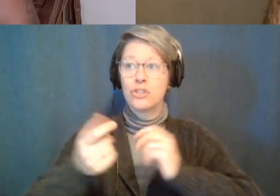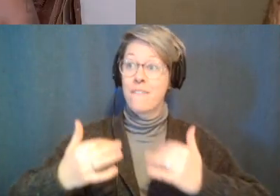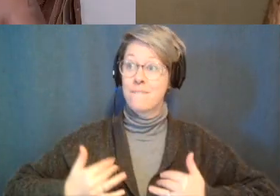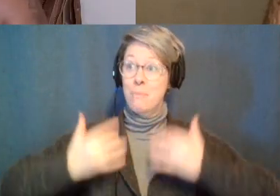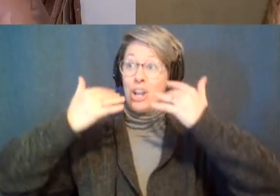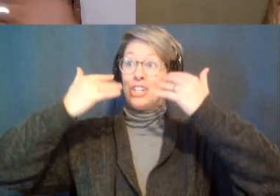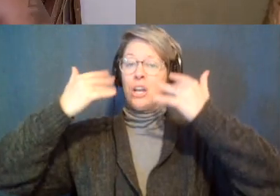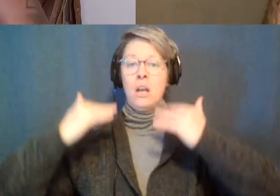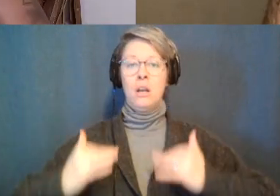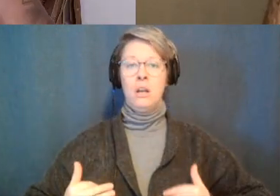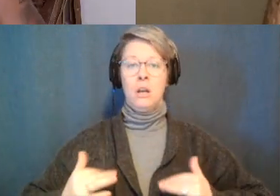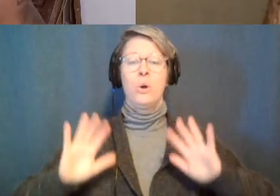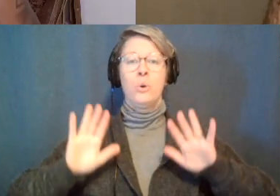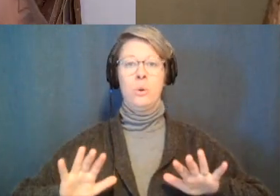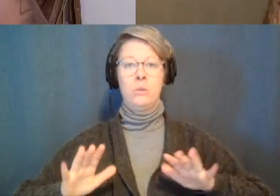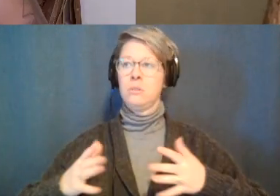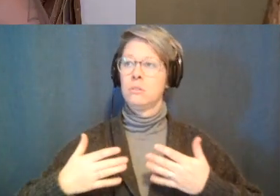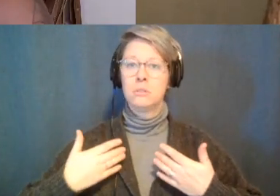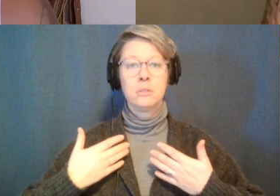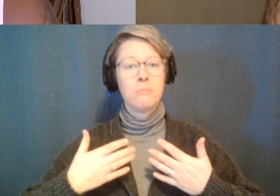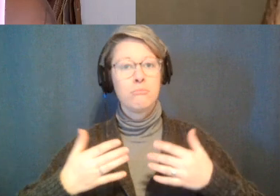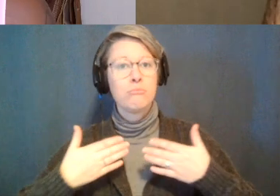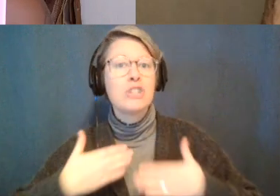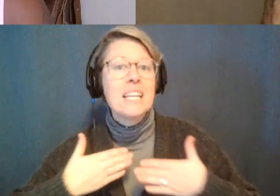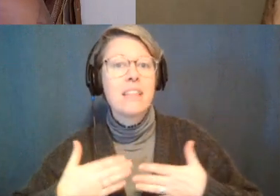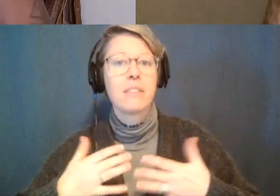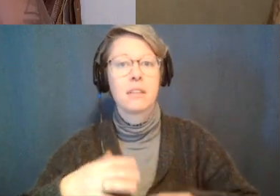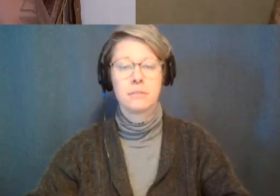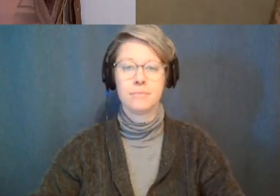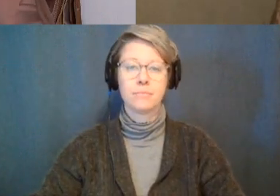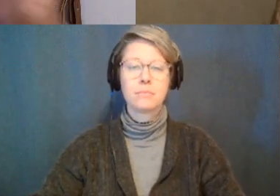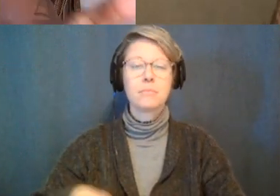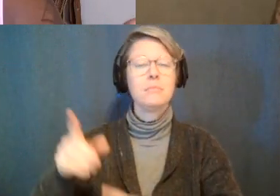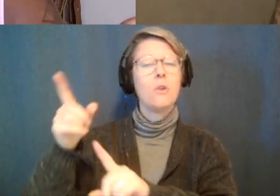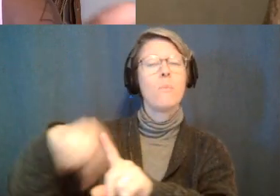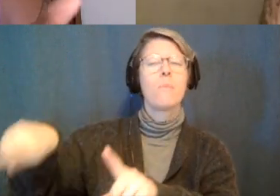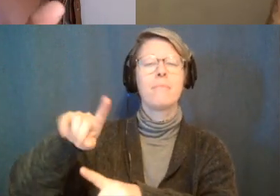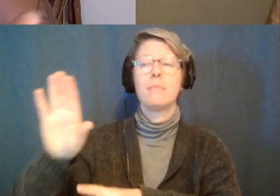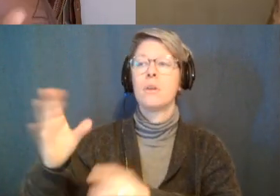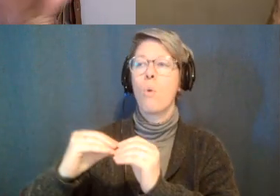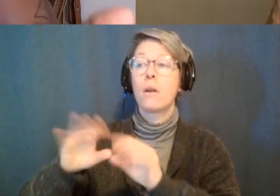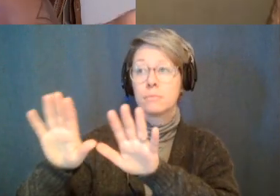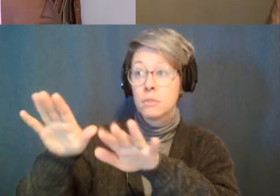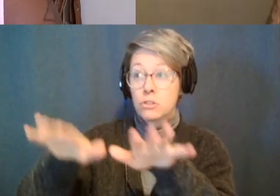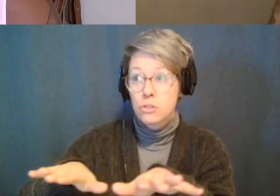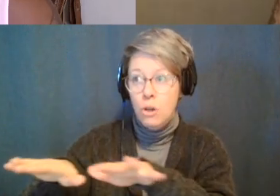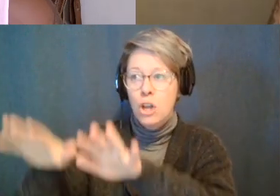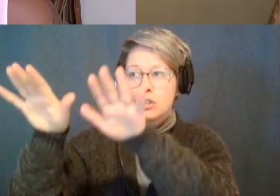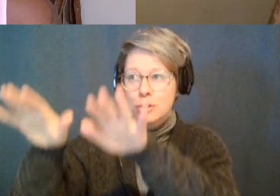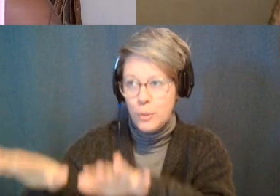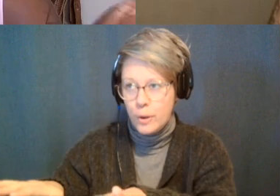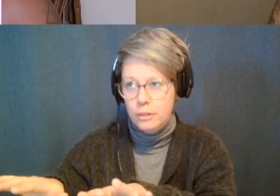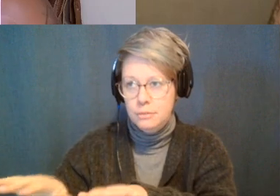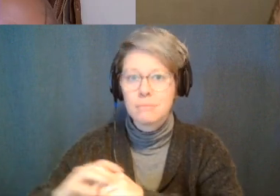state shake breathe do those things and um with them it's more about just slowing down like that's what i was like to slow down